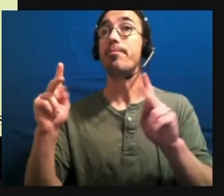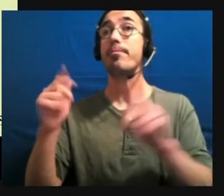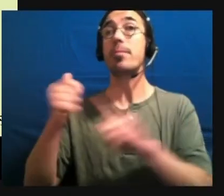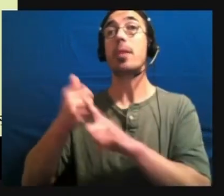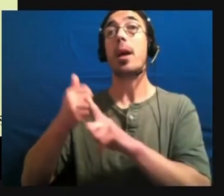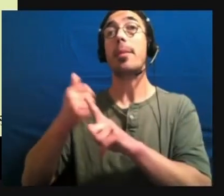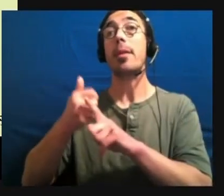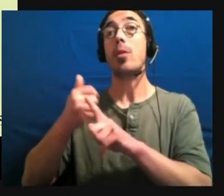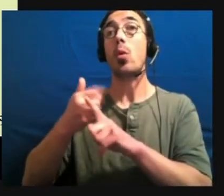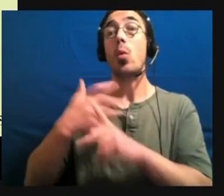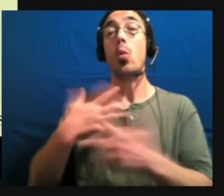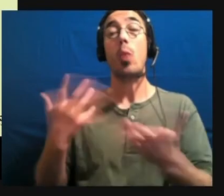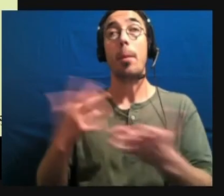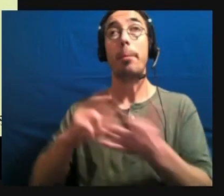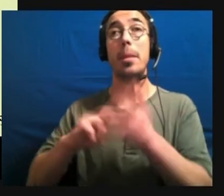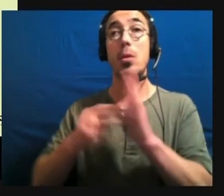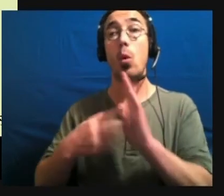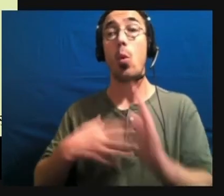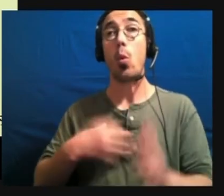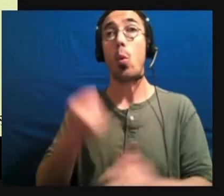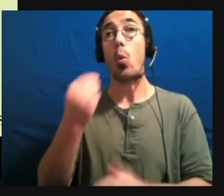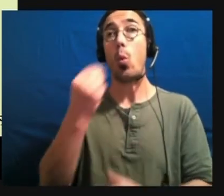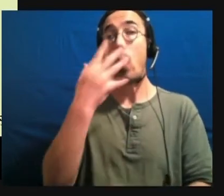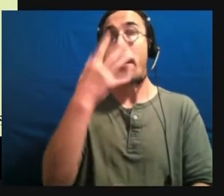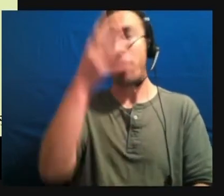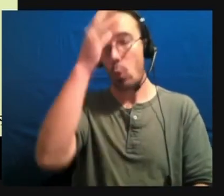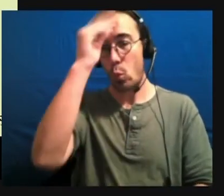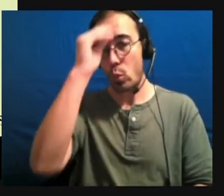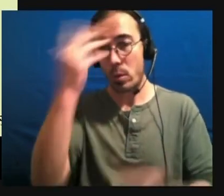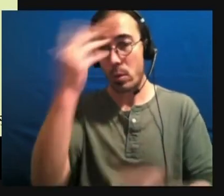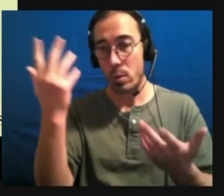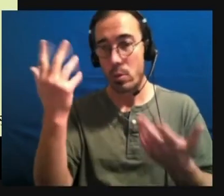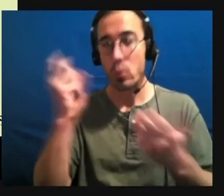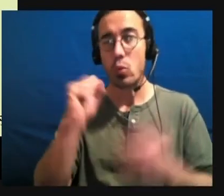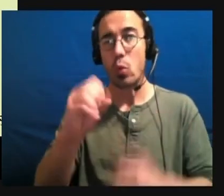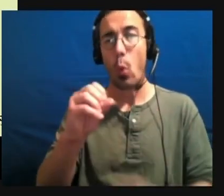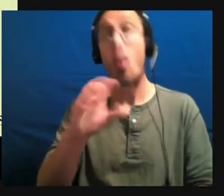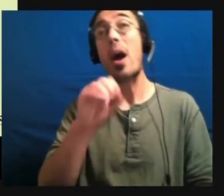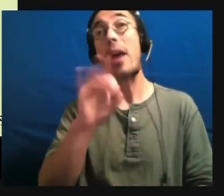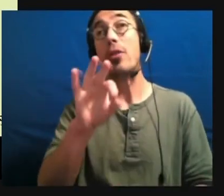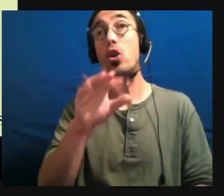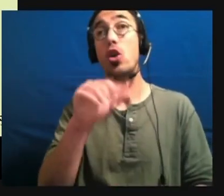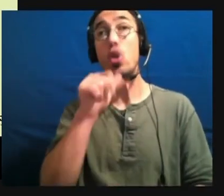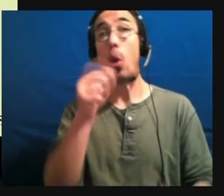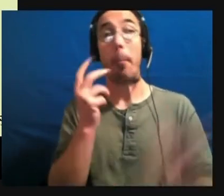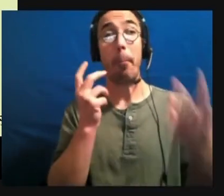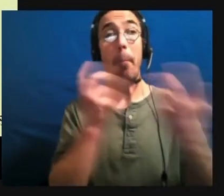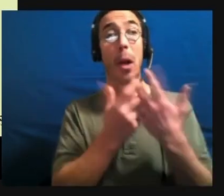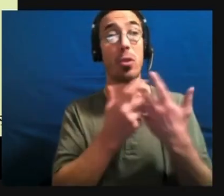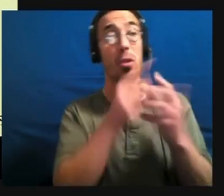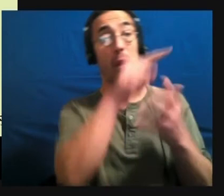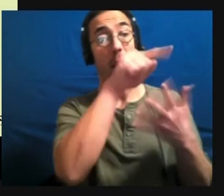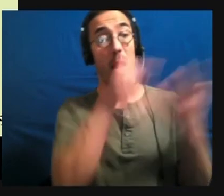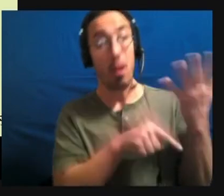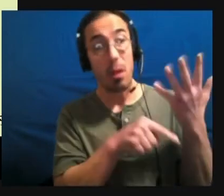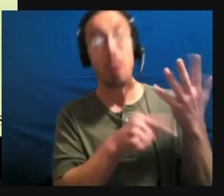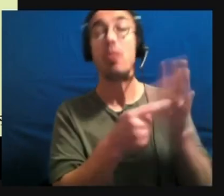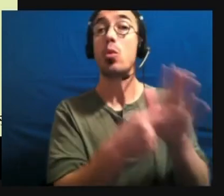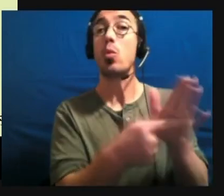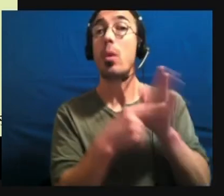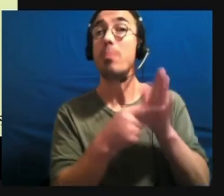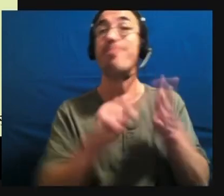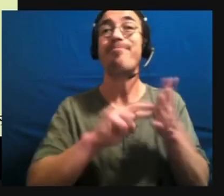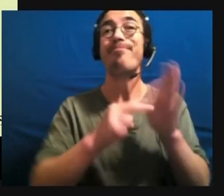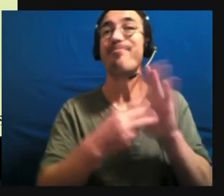boys. Um, so if you don't match. That doesn't mean you're not